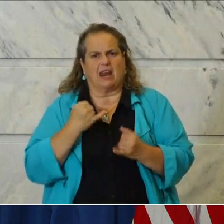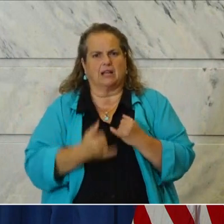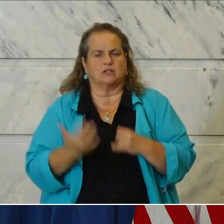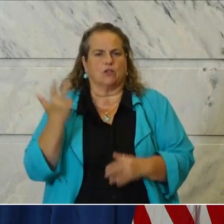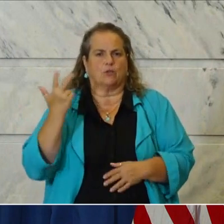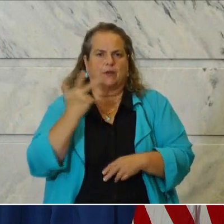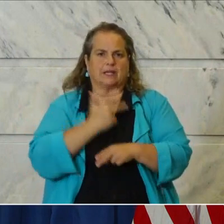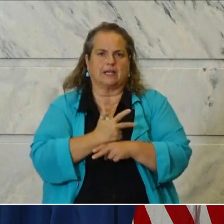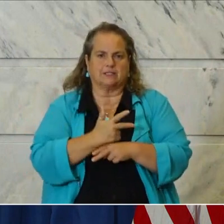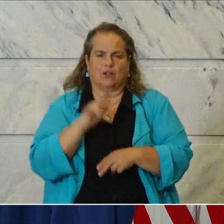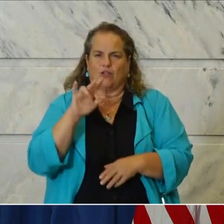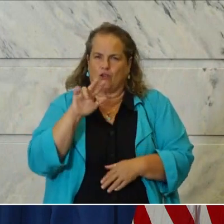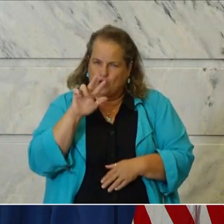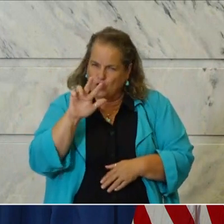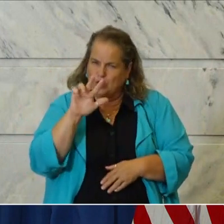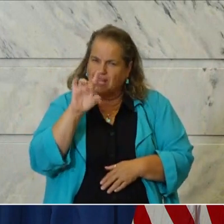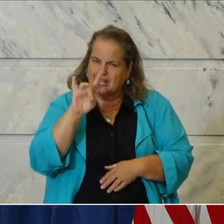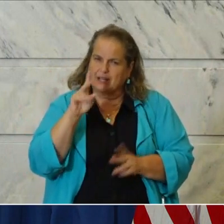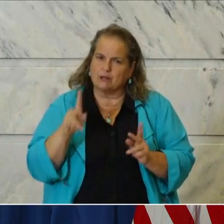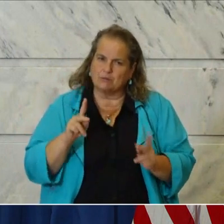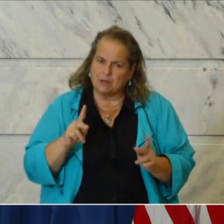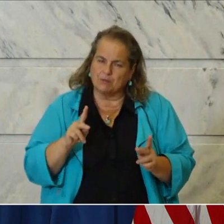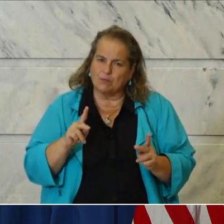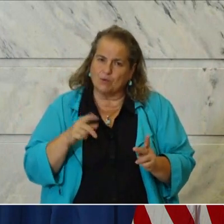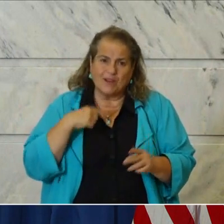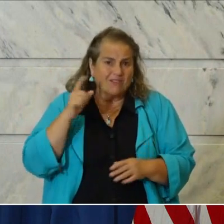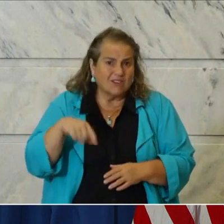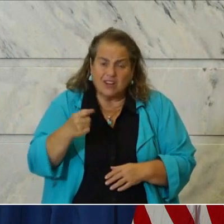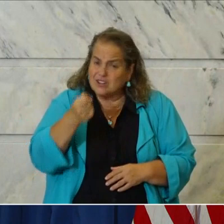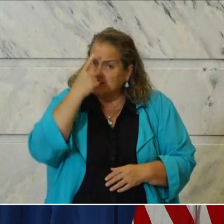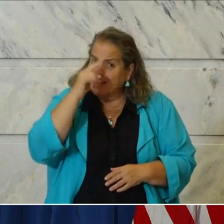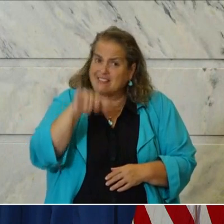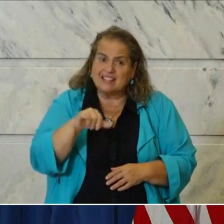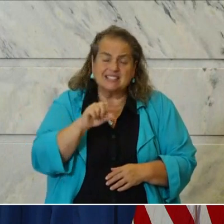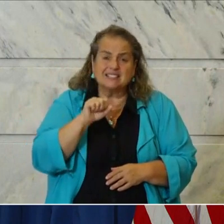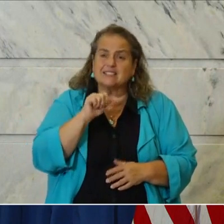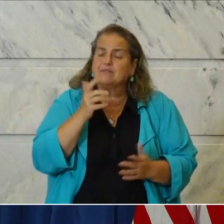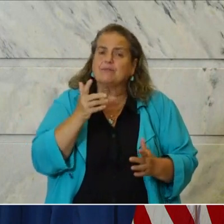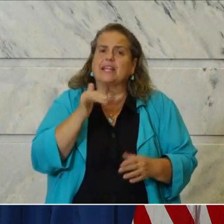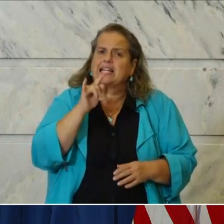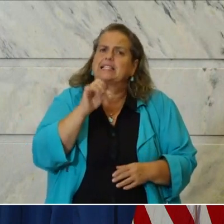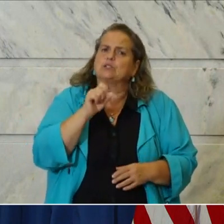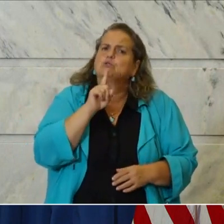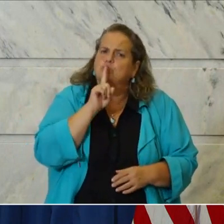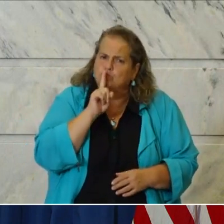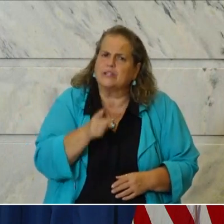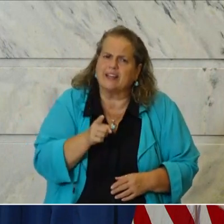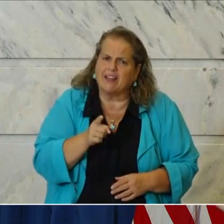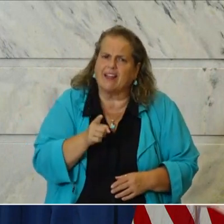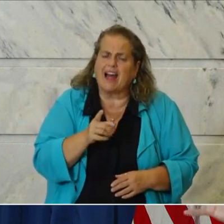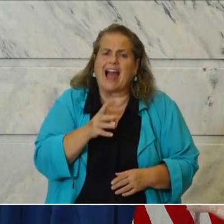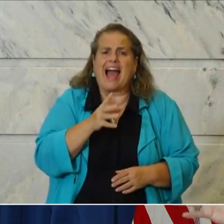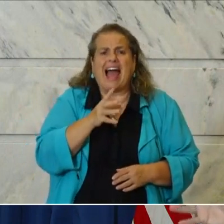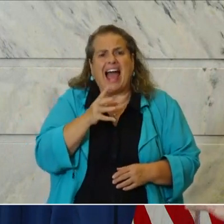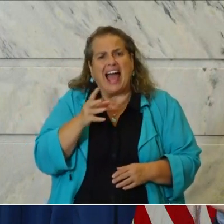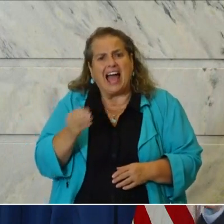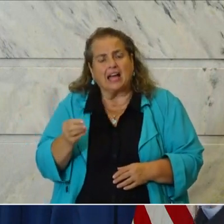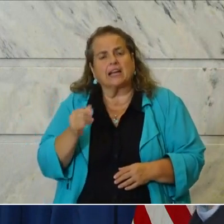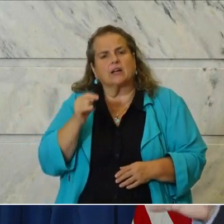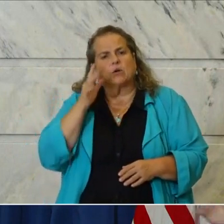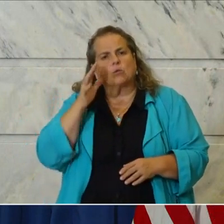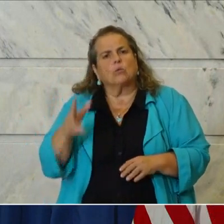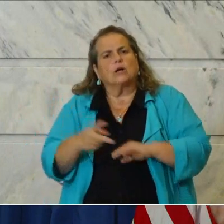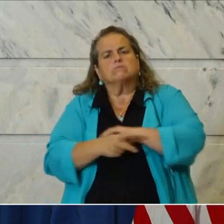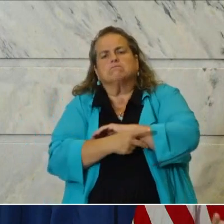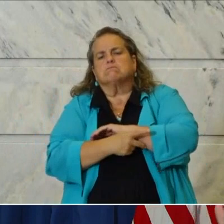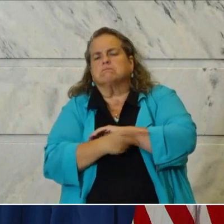days. We have to understand that this is not just real, but when we have it, it takes lives from us. And